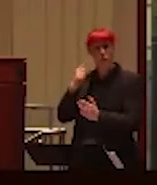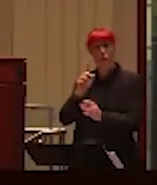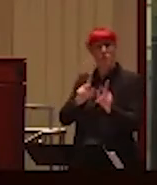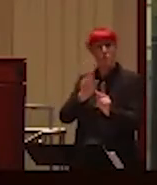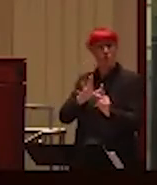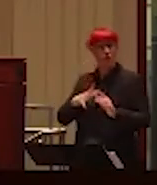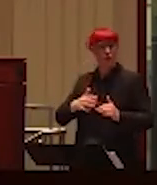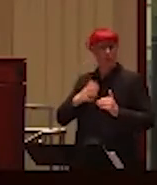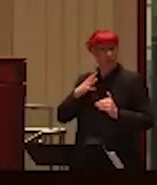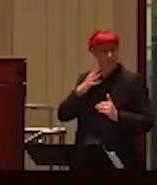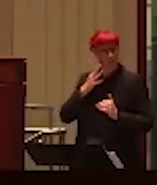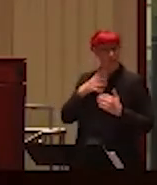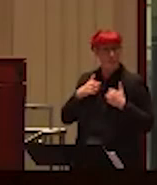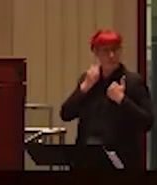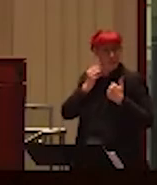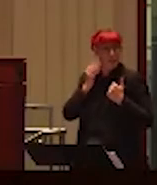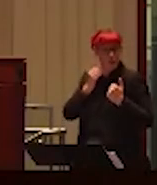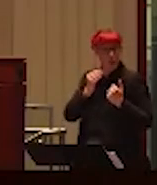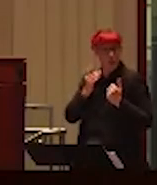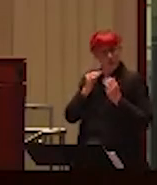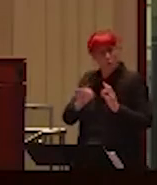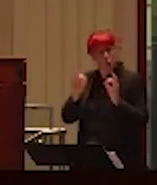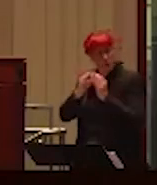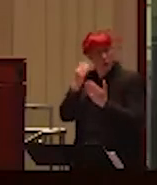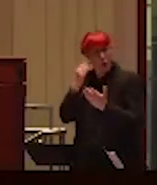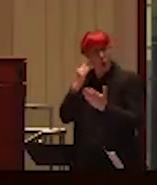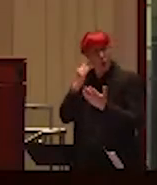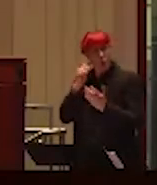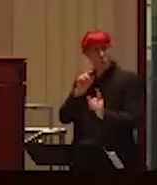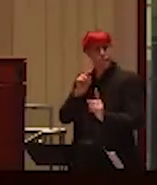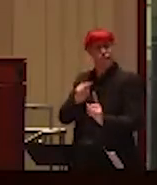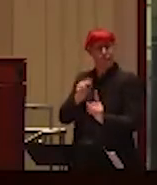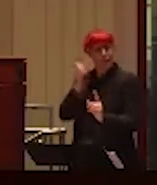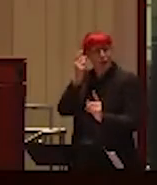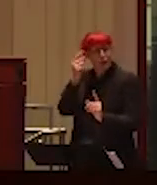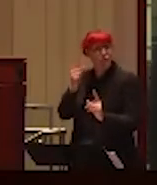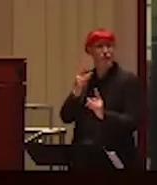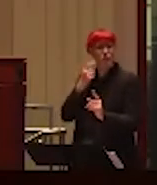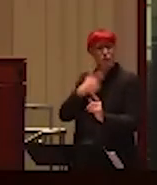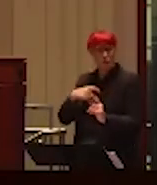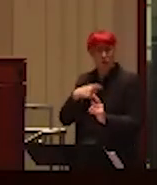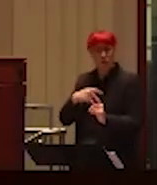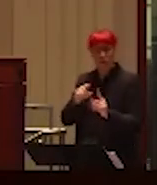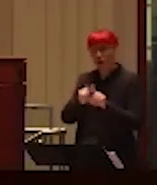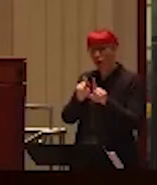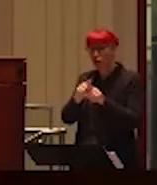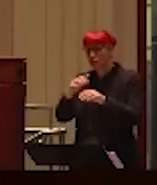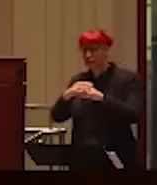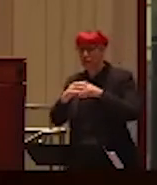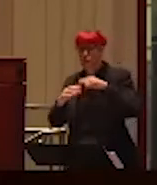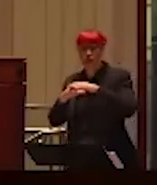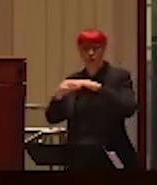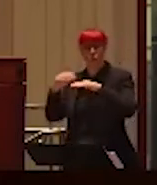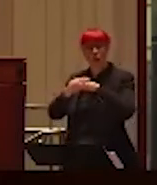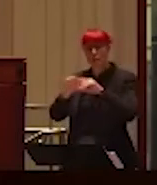later feminism has put pressure on understanding intersectionality and difference and how different identities